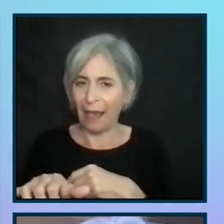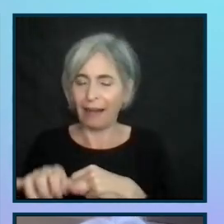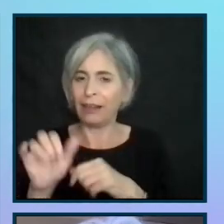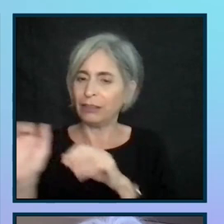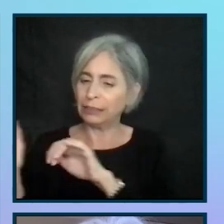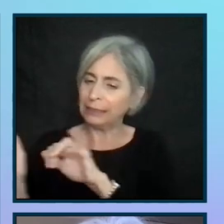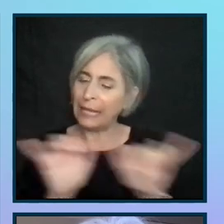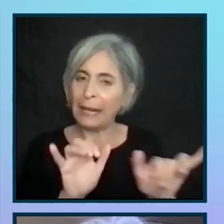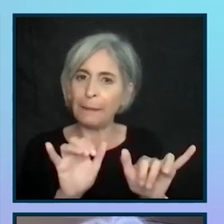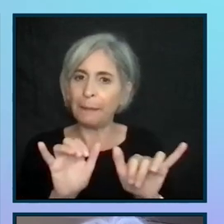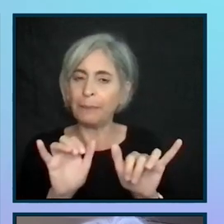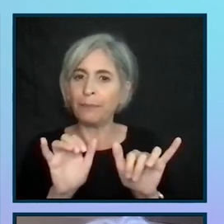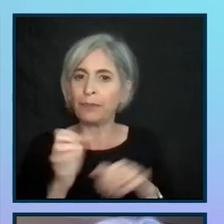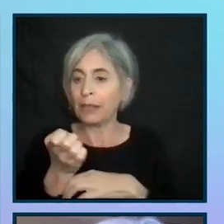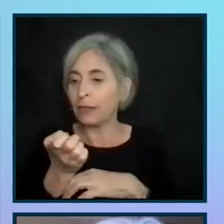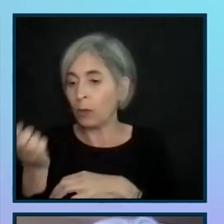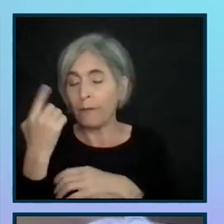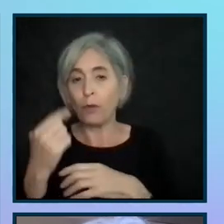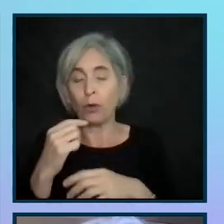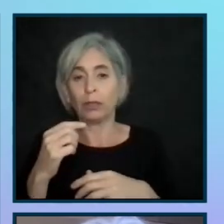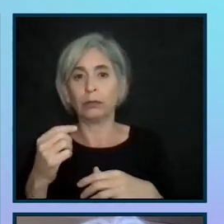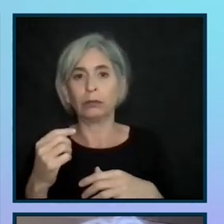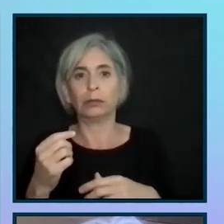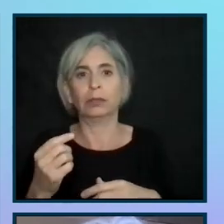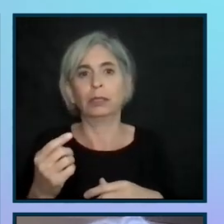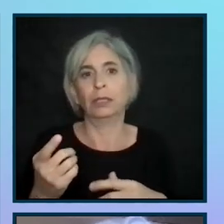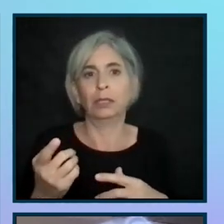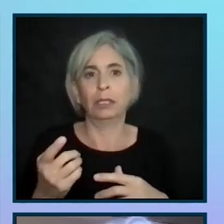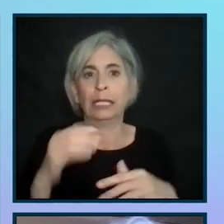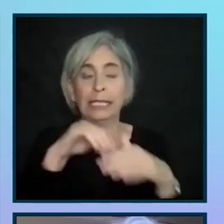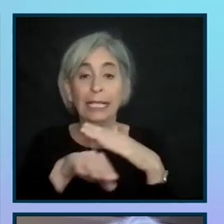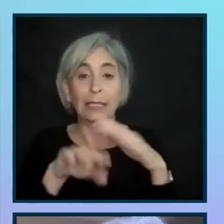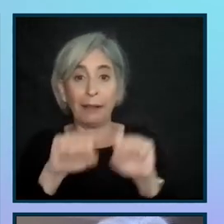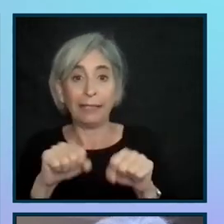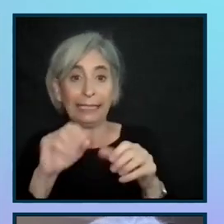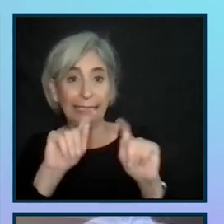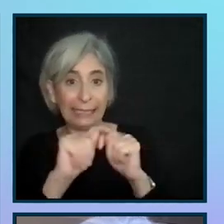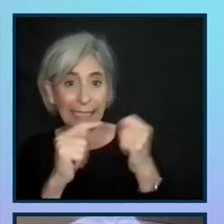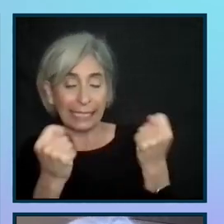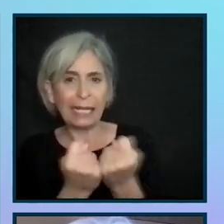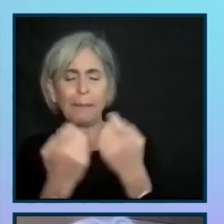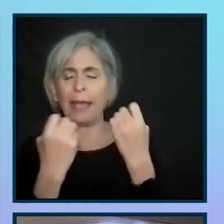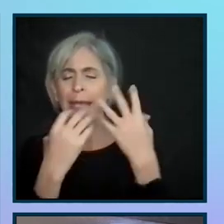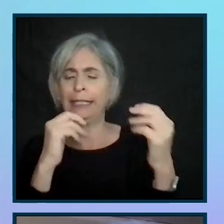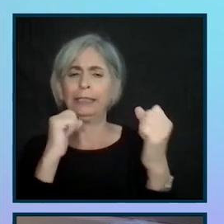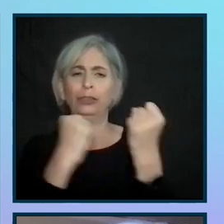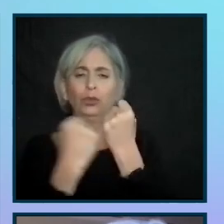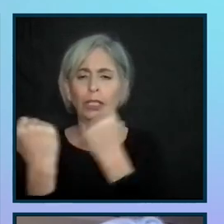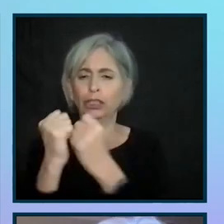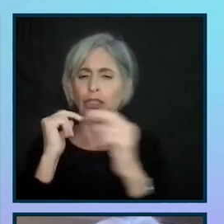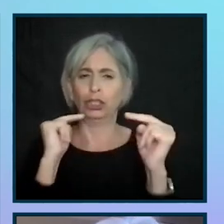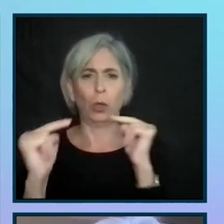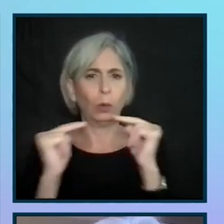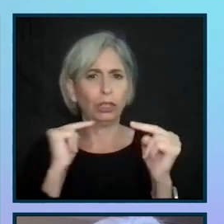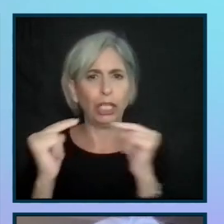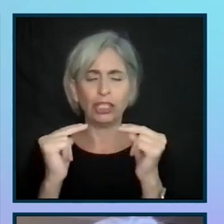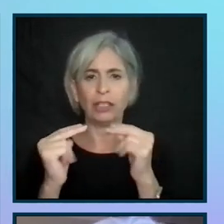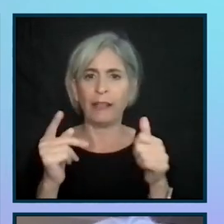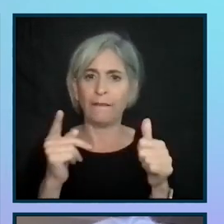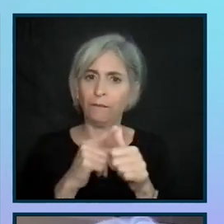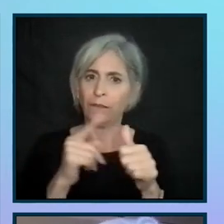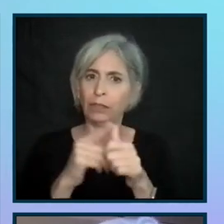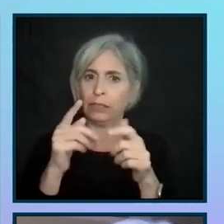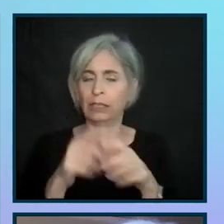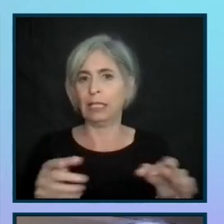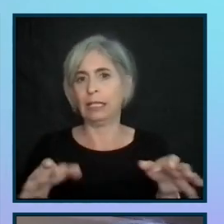Equip for Equality legal team and staff have done a great job. They've done many structured negotiations. I want to put that first under the